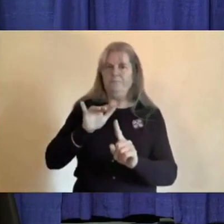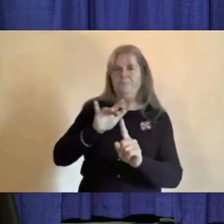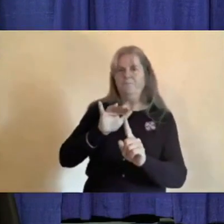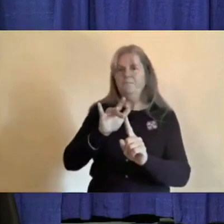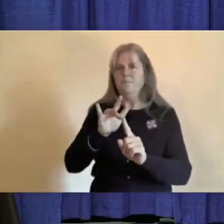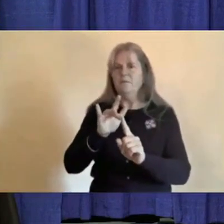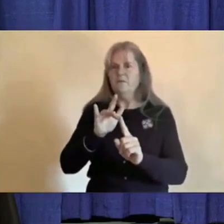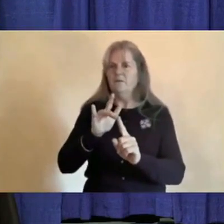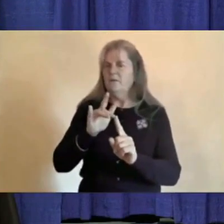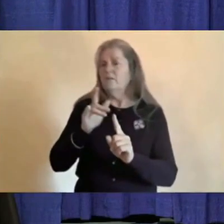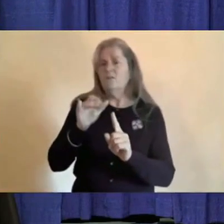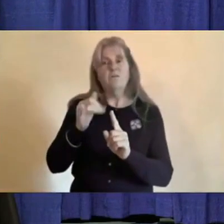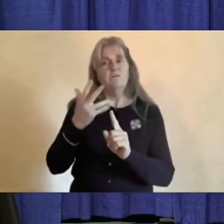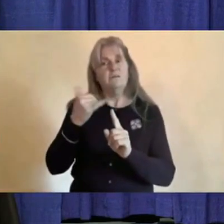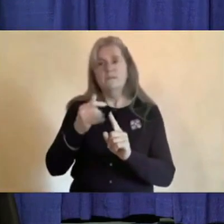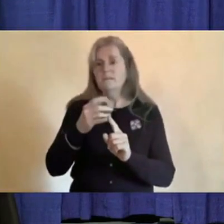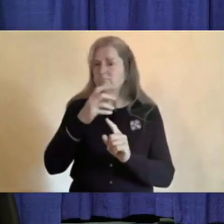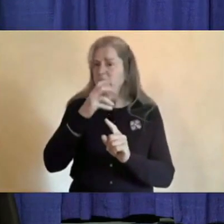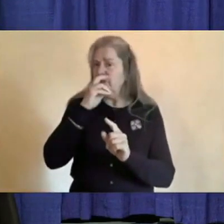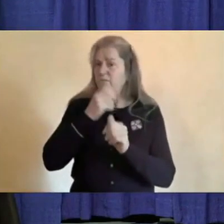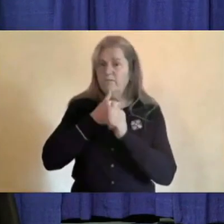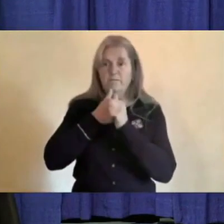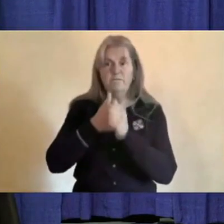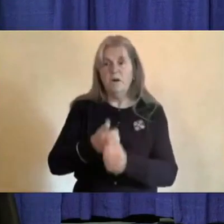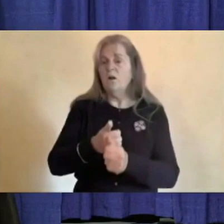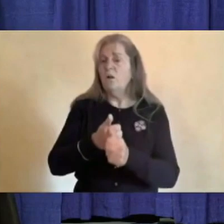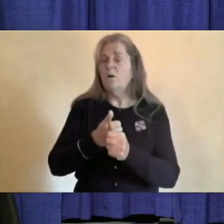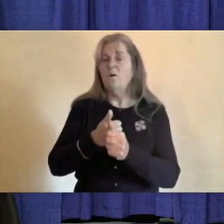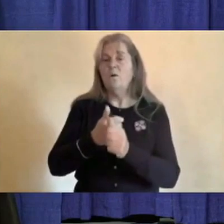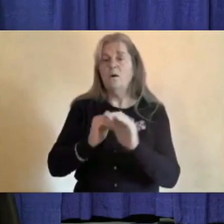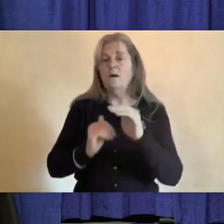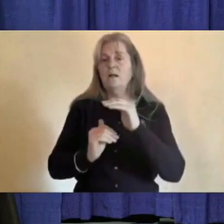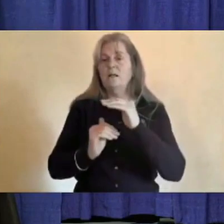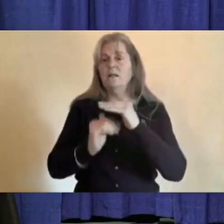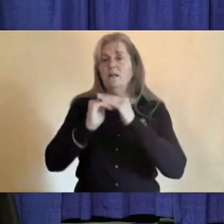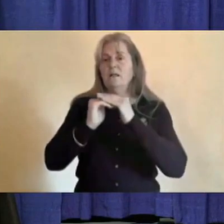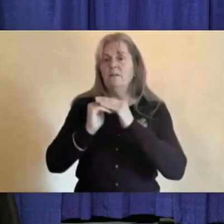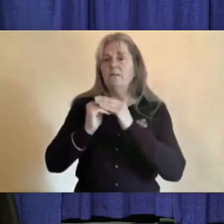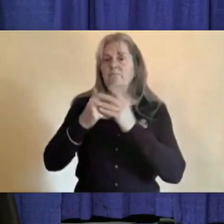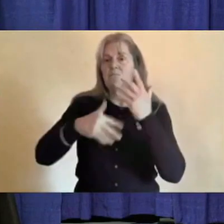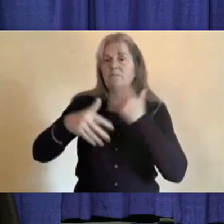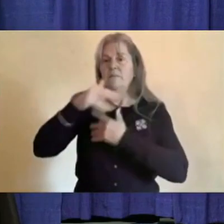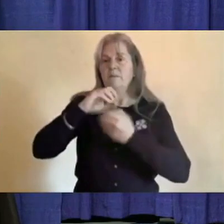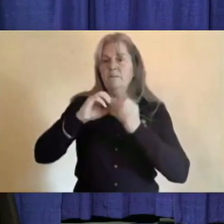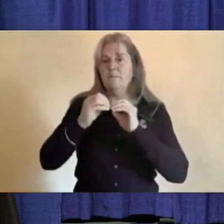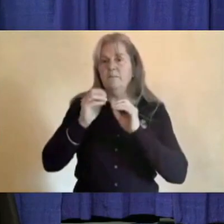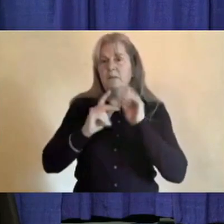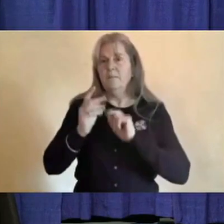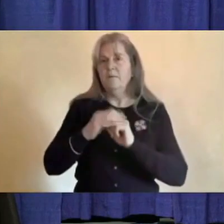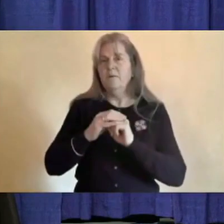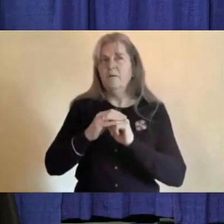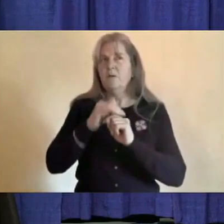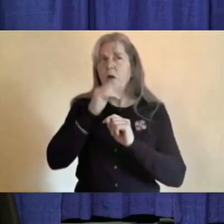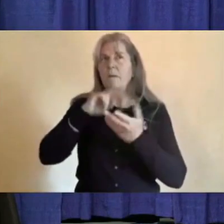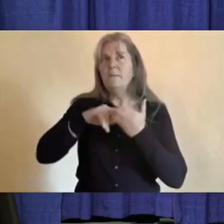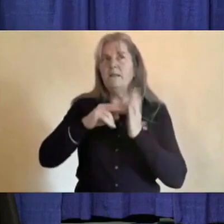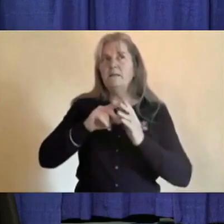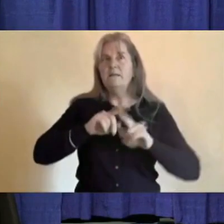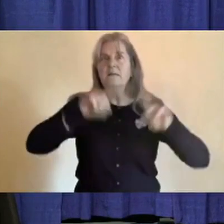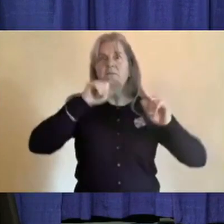our guidance around indoor gatherings and outdoor gatherings. so it doesn't necessarily mean doing anything different. It just means